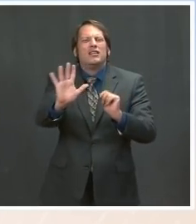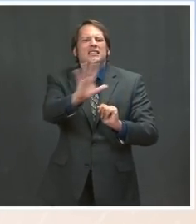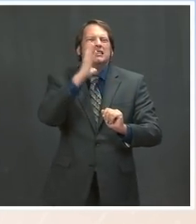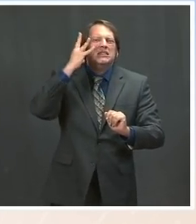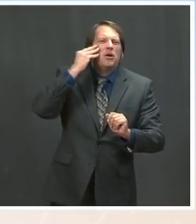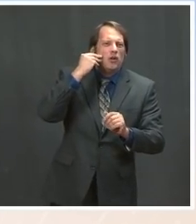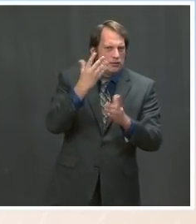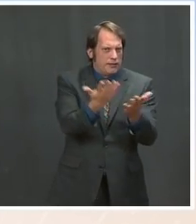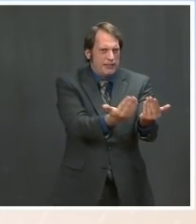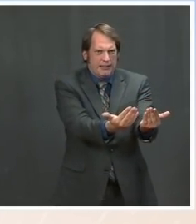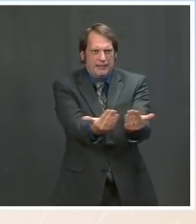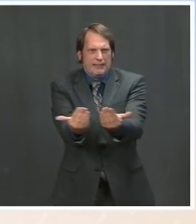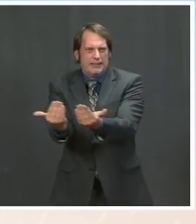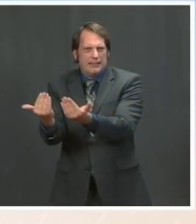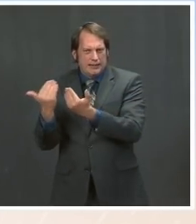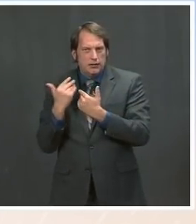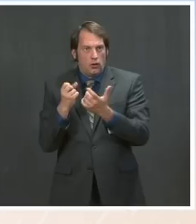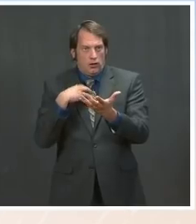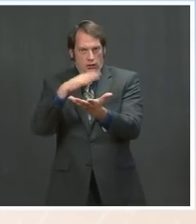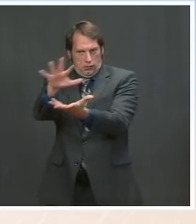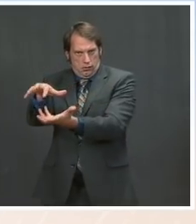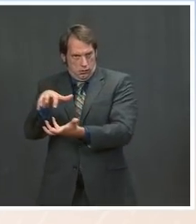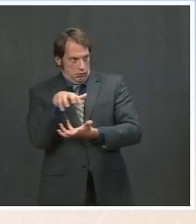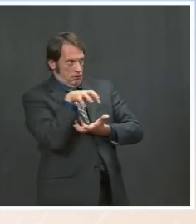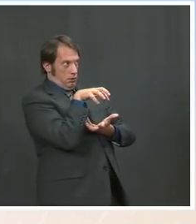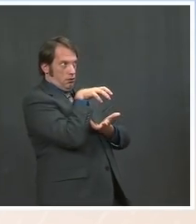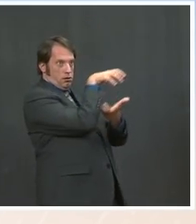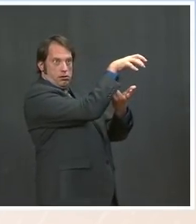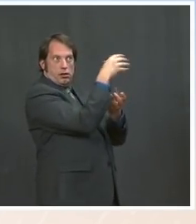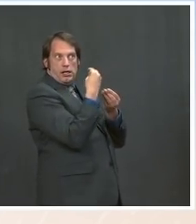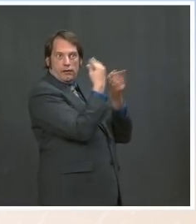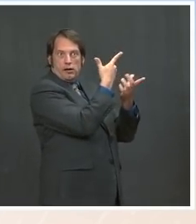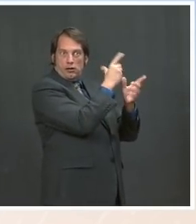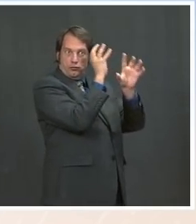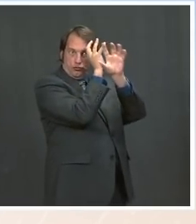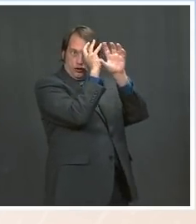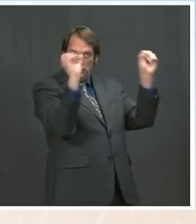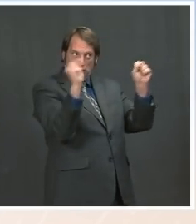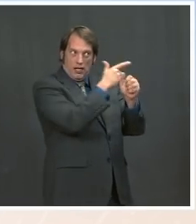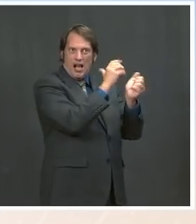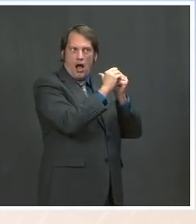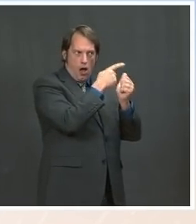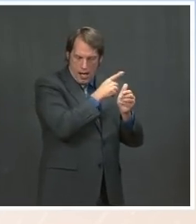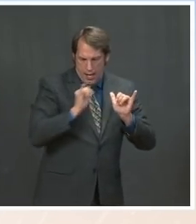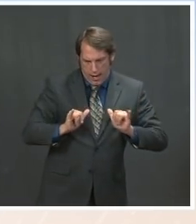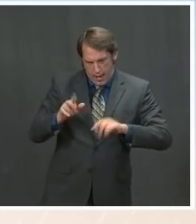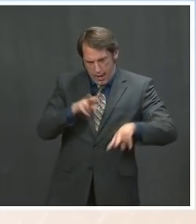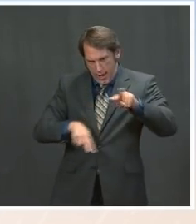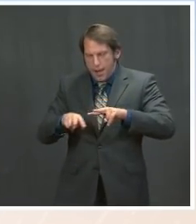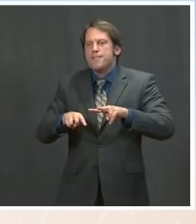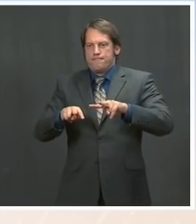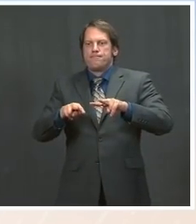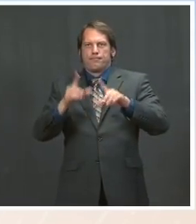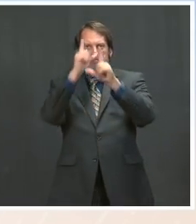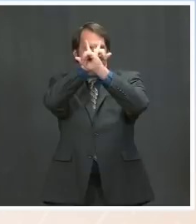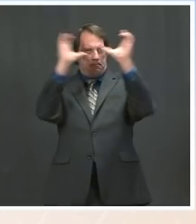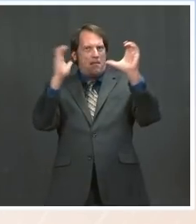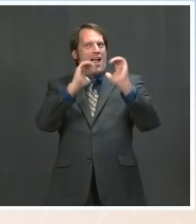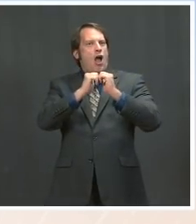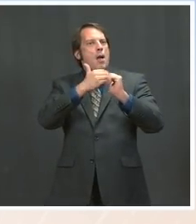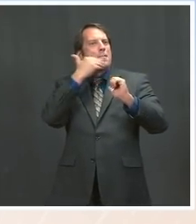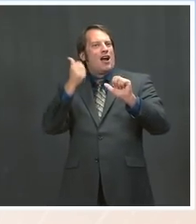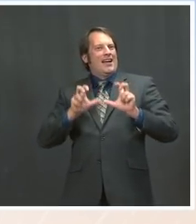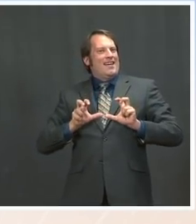in the President's view, important perspective on how to invest in our roads, bridges, railways, and infrastructure across the